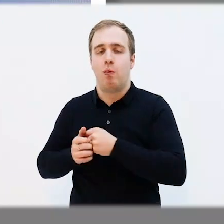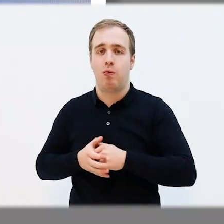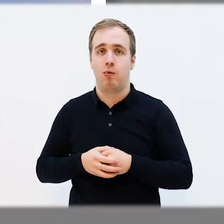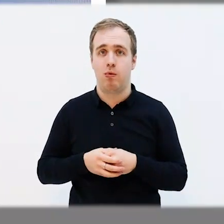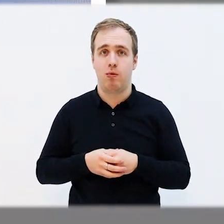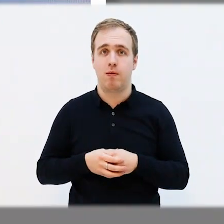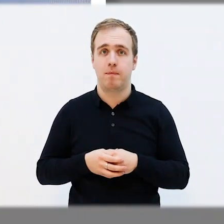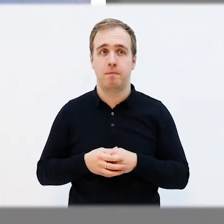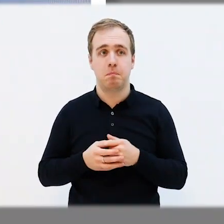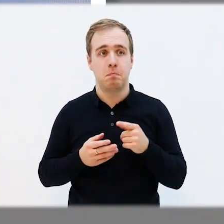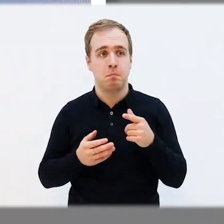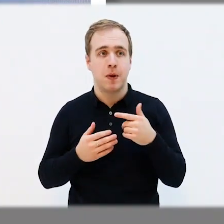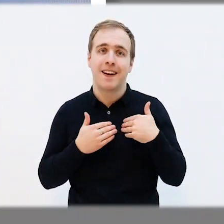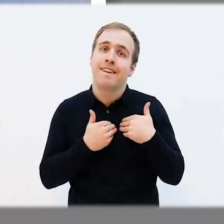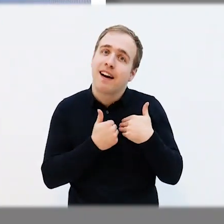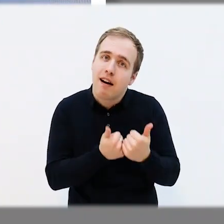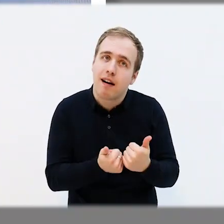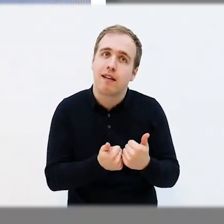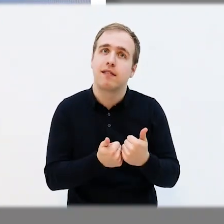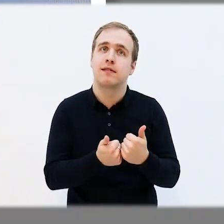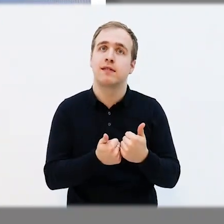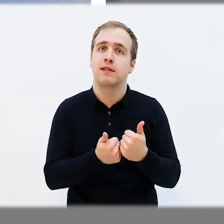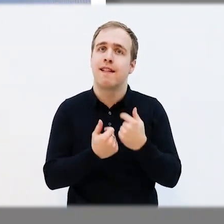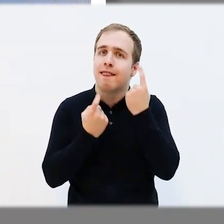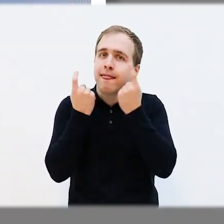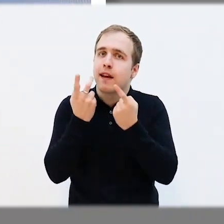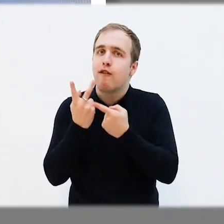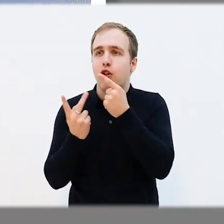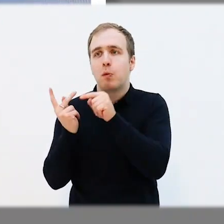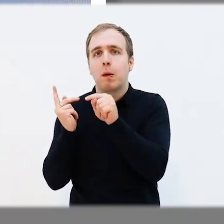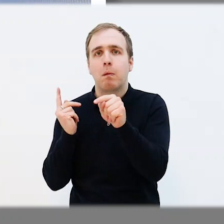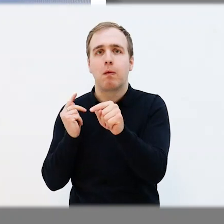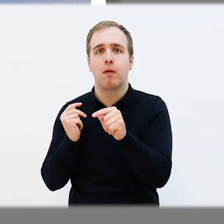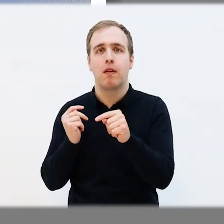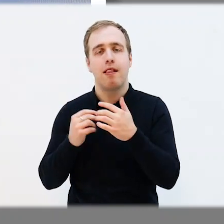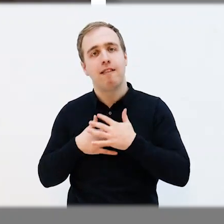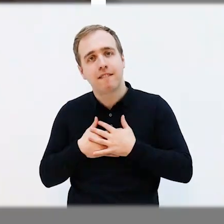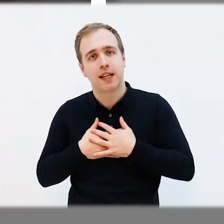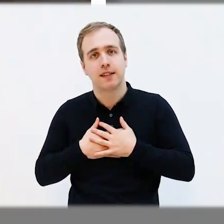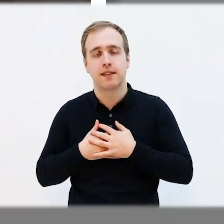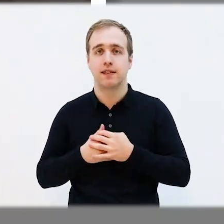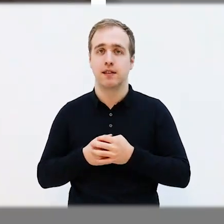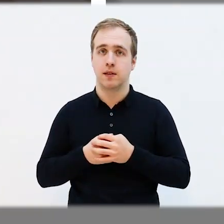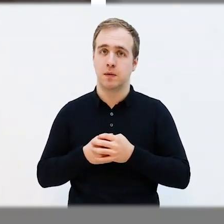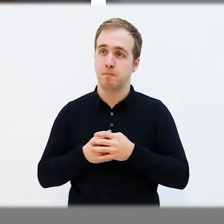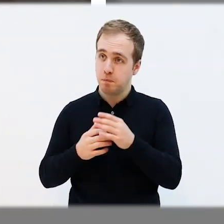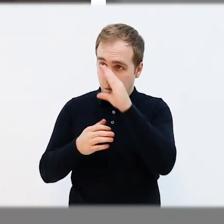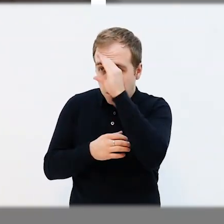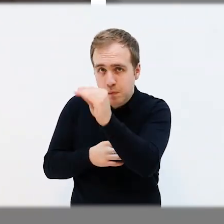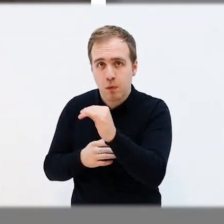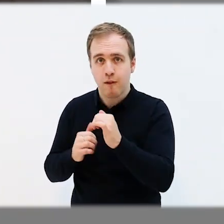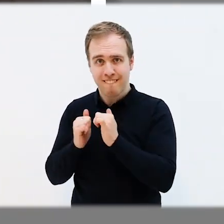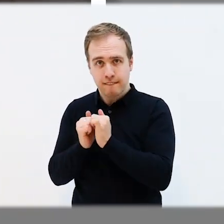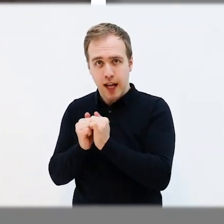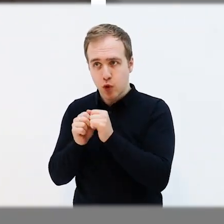Being kind, considerate and loving. Showing somebody that they are